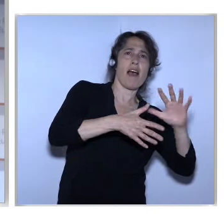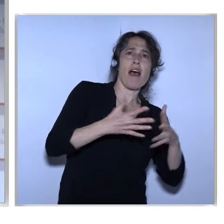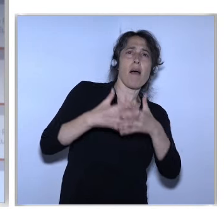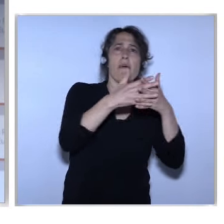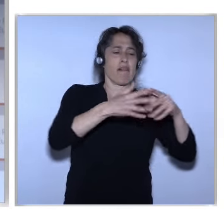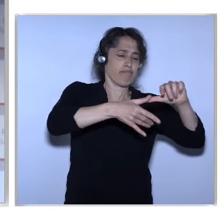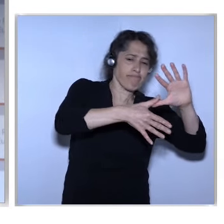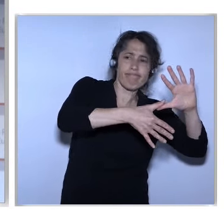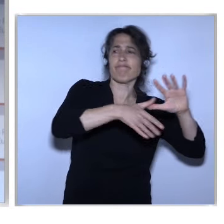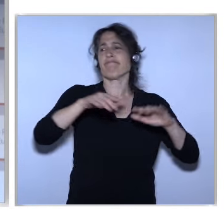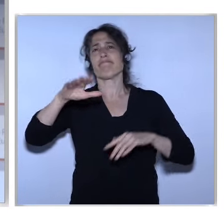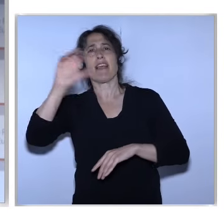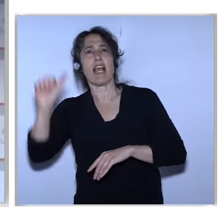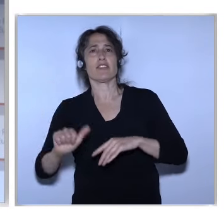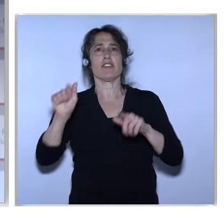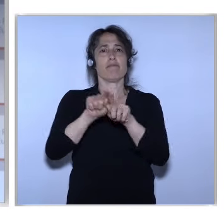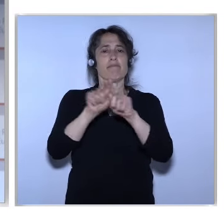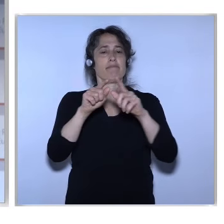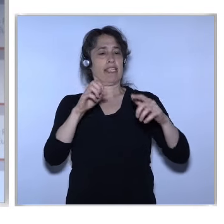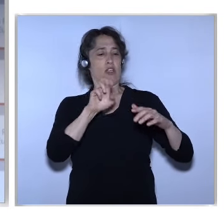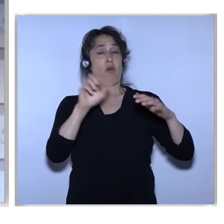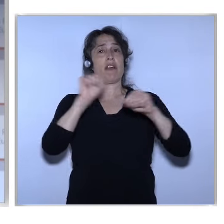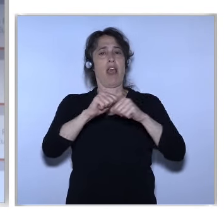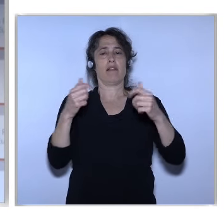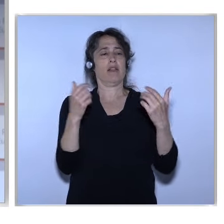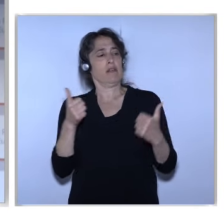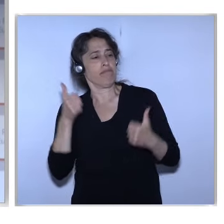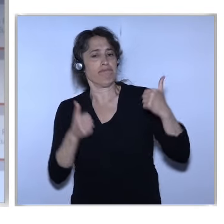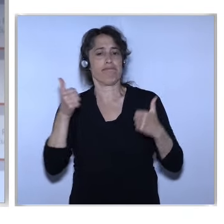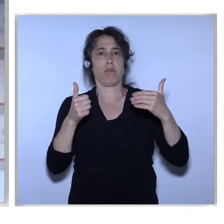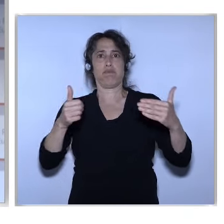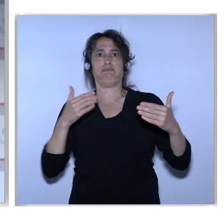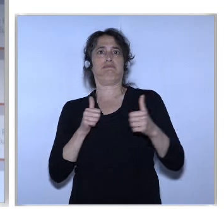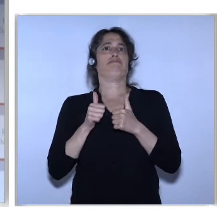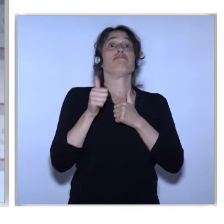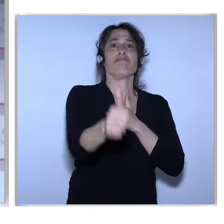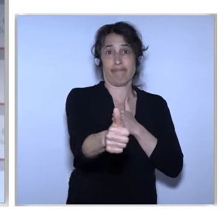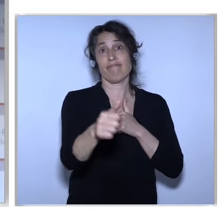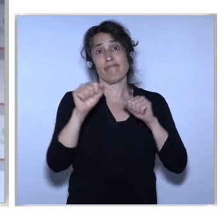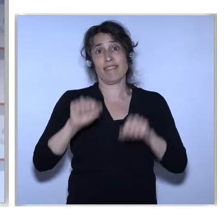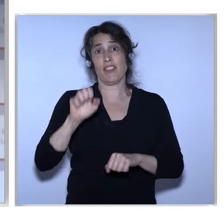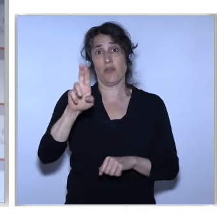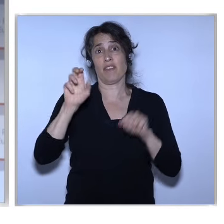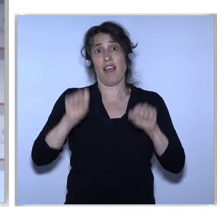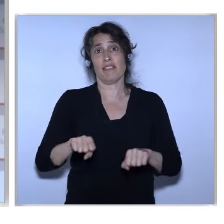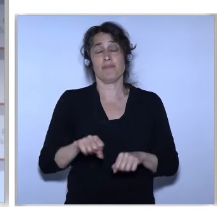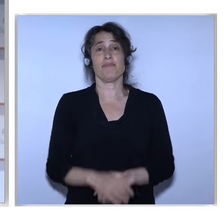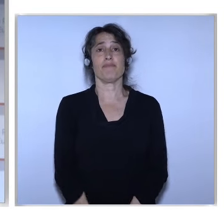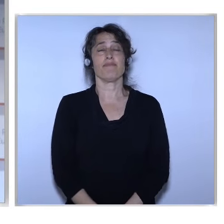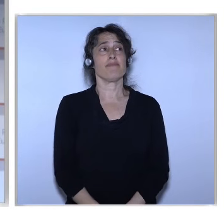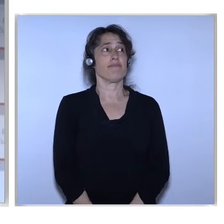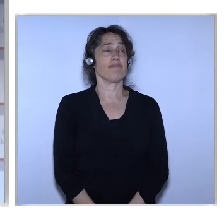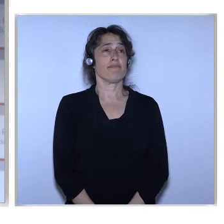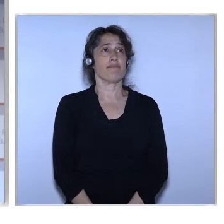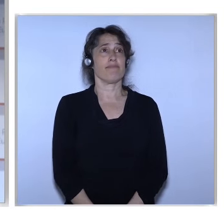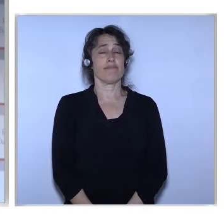where most innovations are born Ladies and gentlemen But first, we must overcome